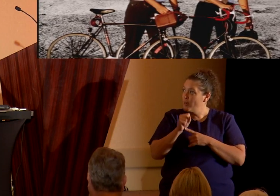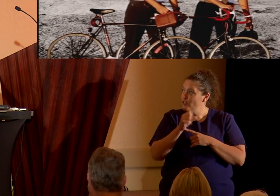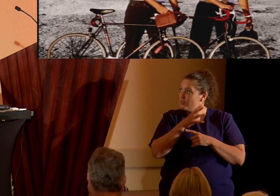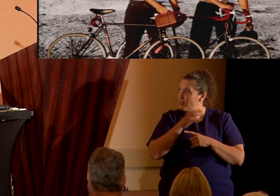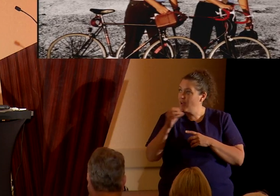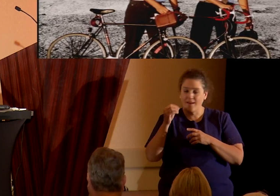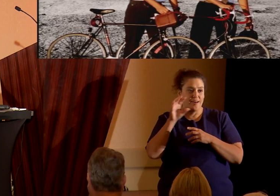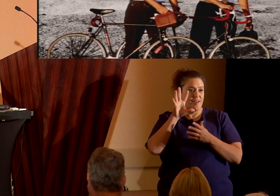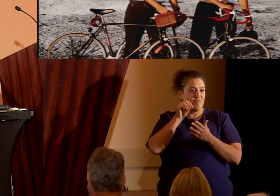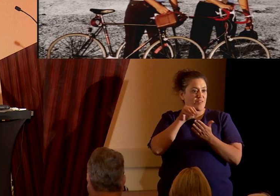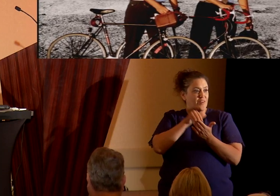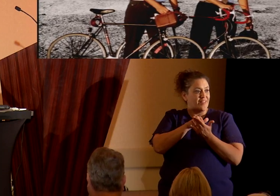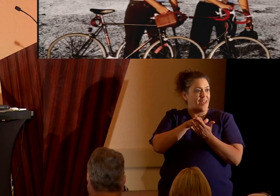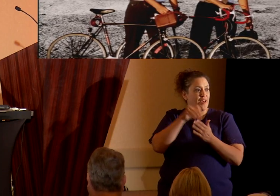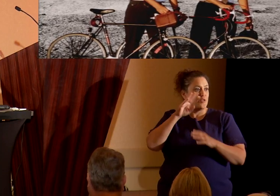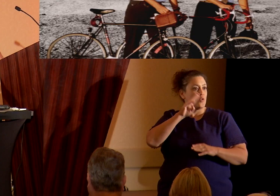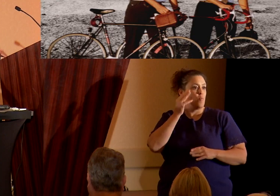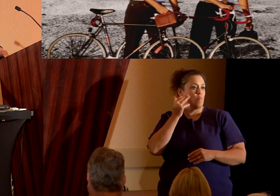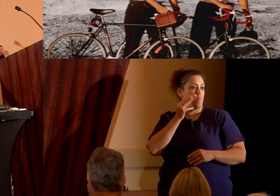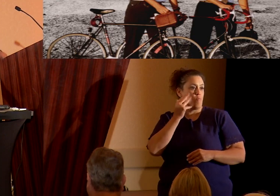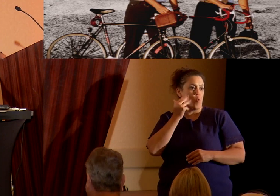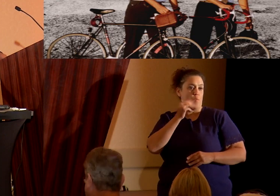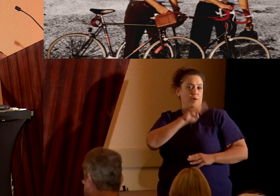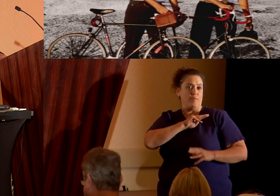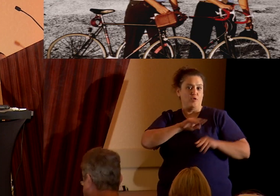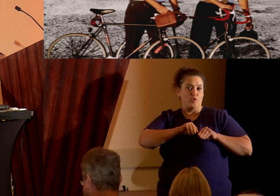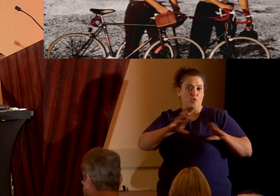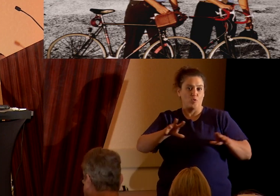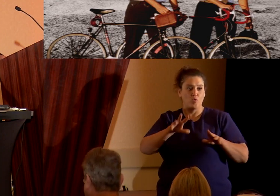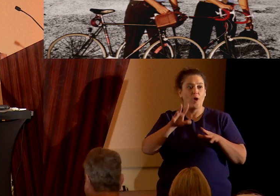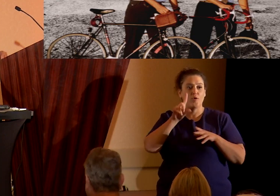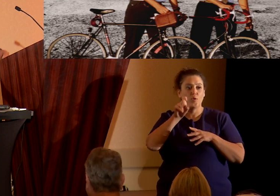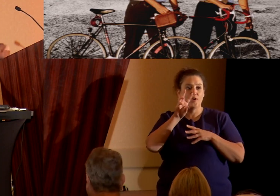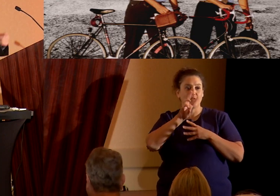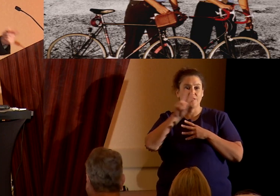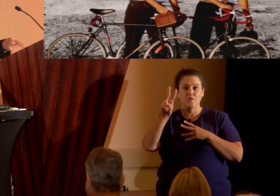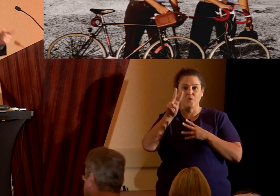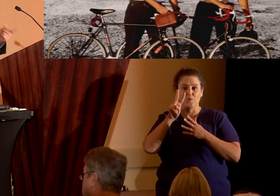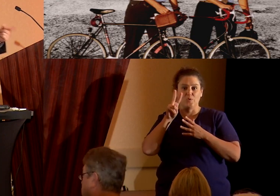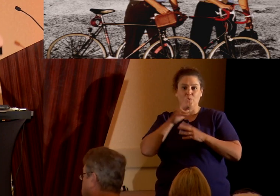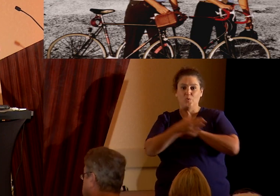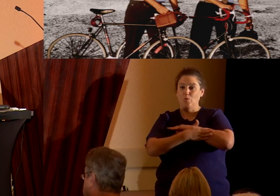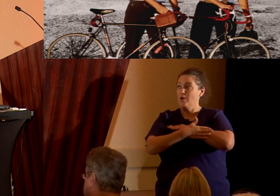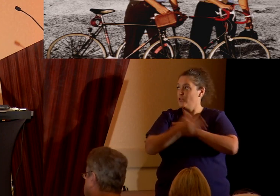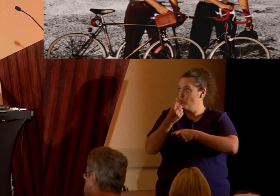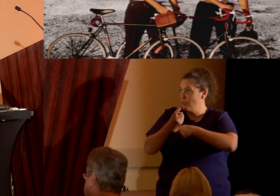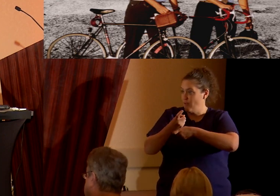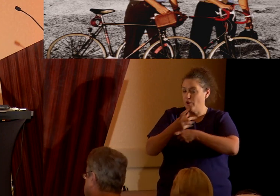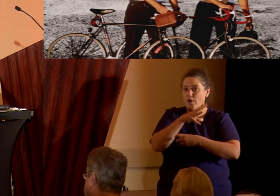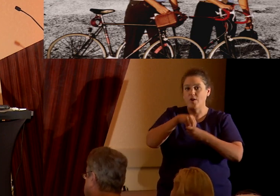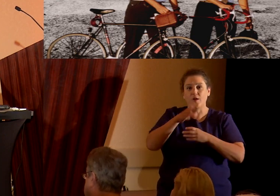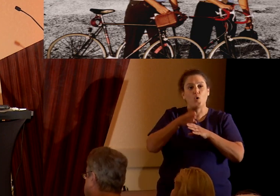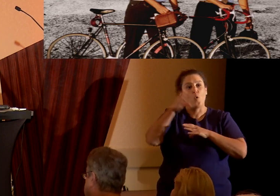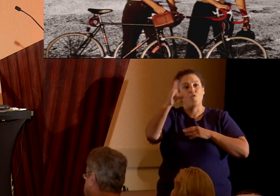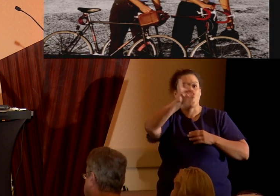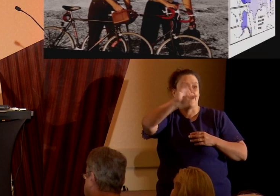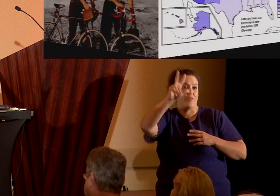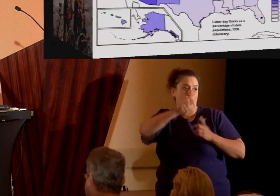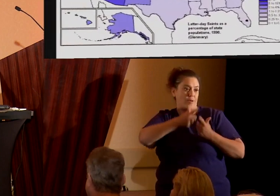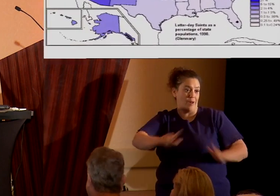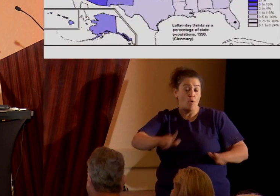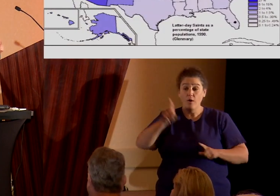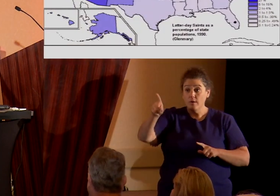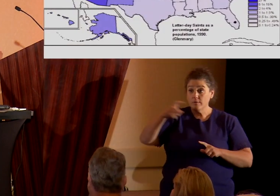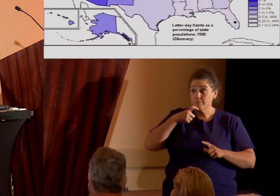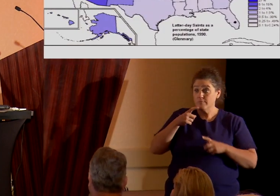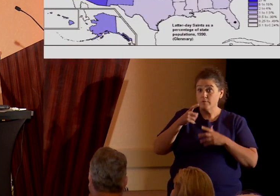50,000 Mormon missionaries are active across 162 countries in over 93 languages. It claims